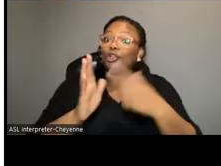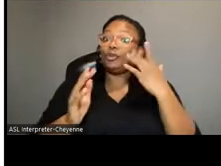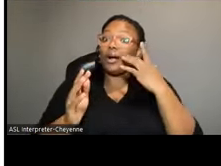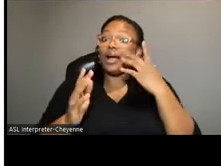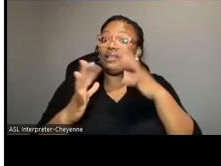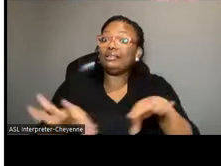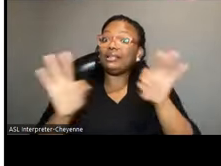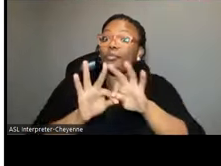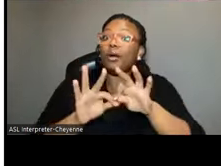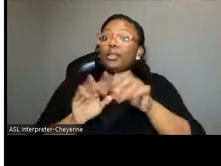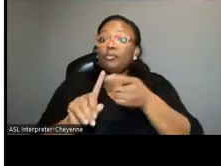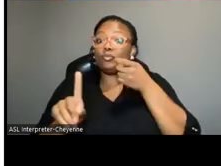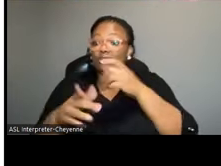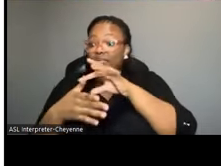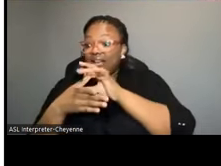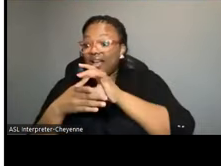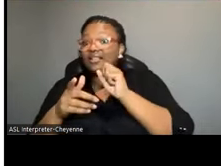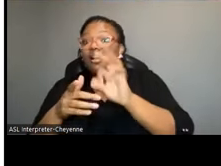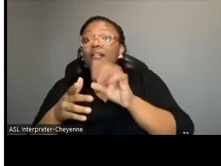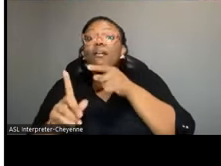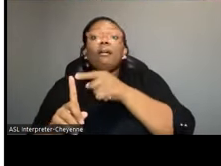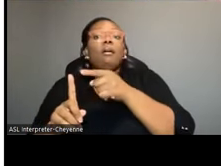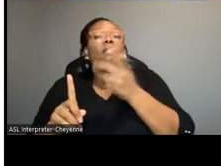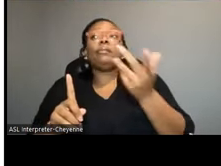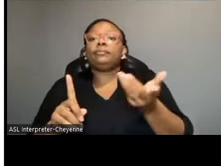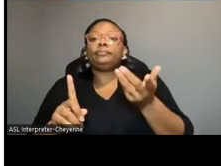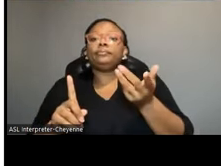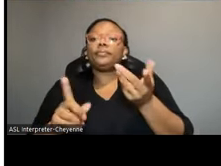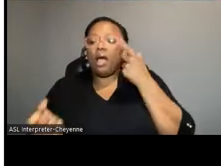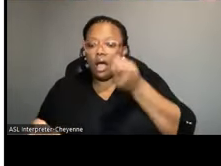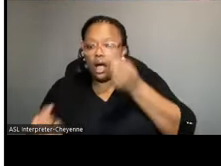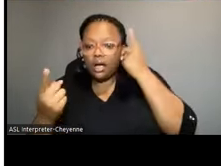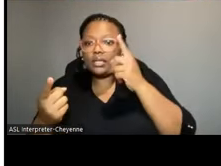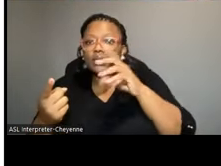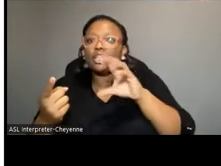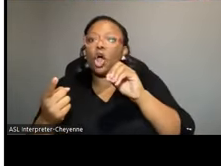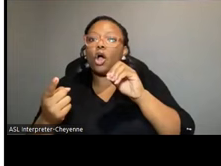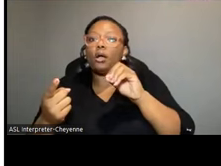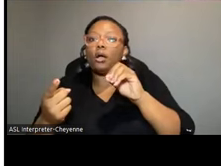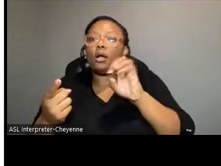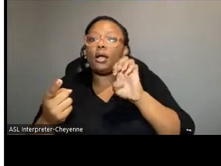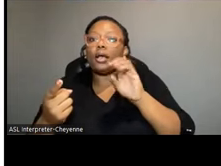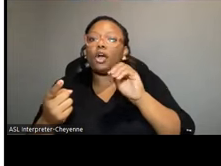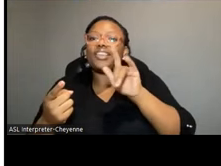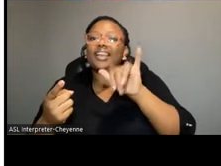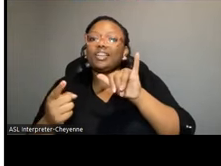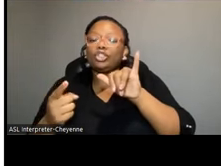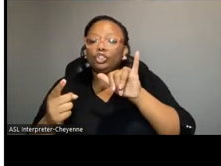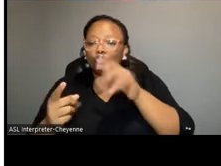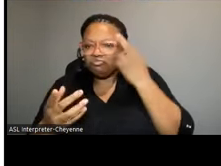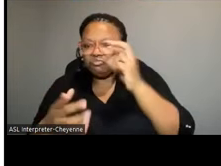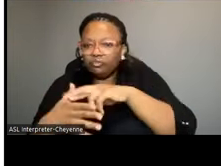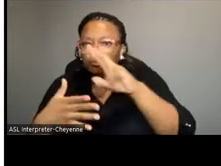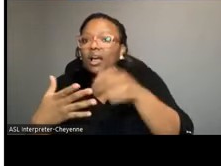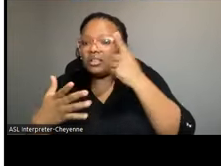moves us from the context of sort of understanding the archaeological circumstances, but moving that towards